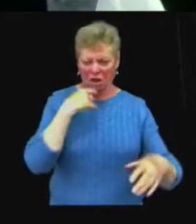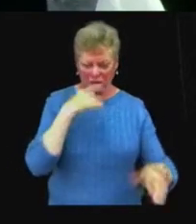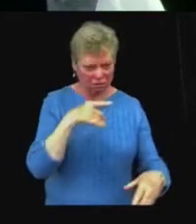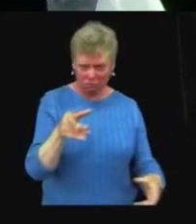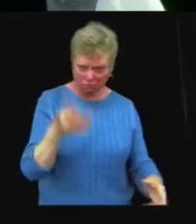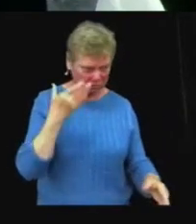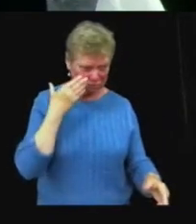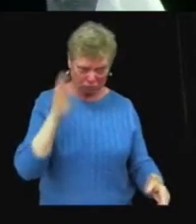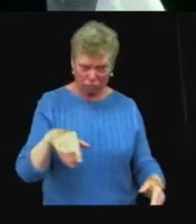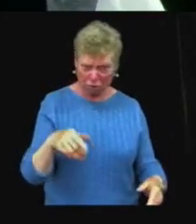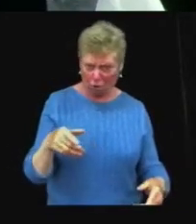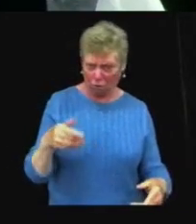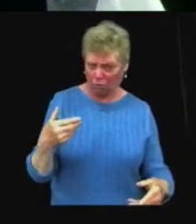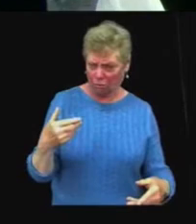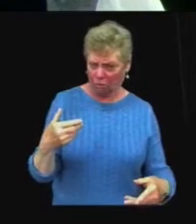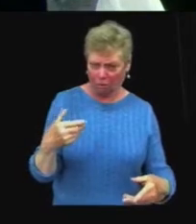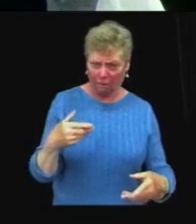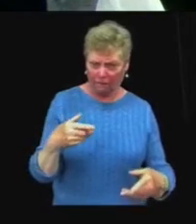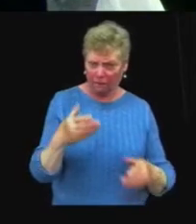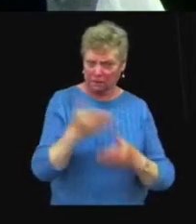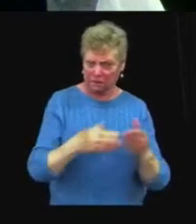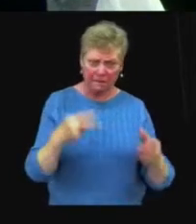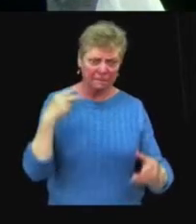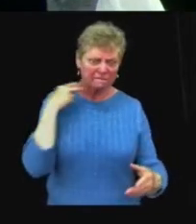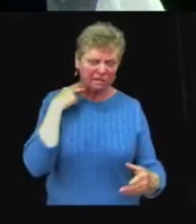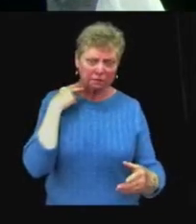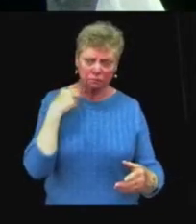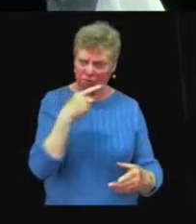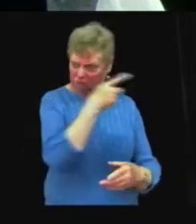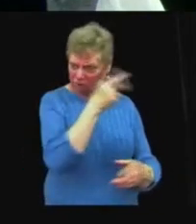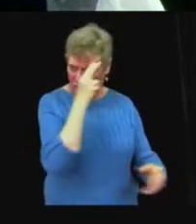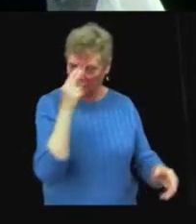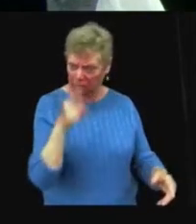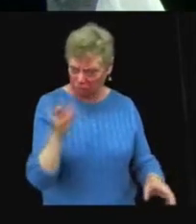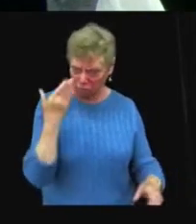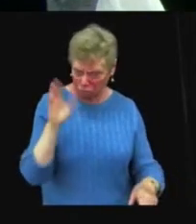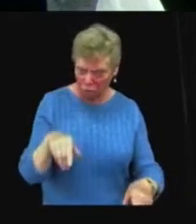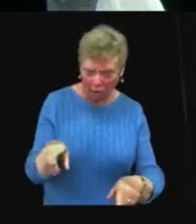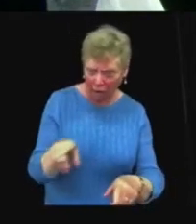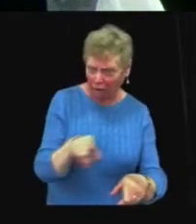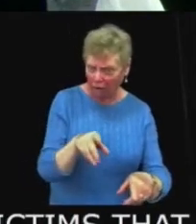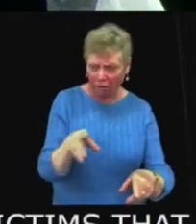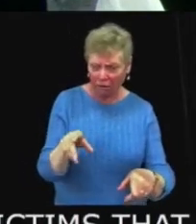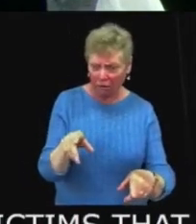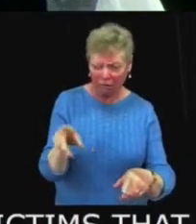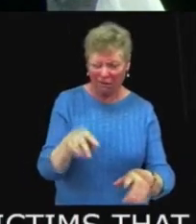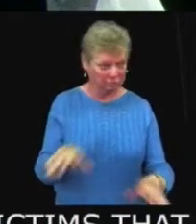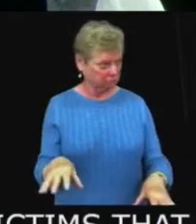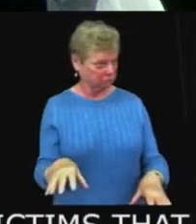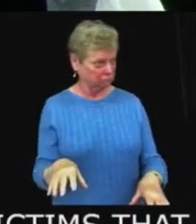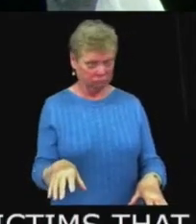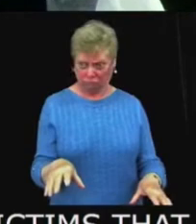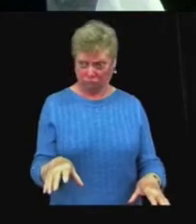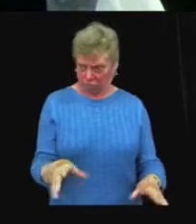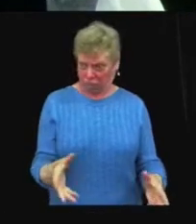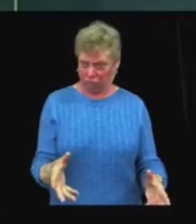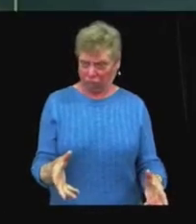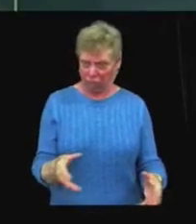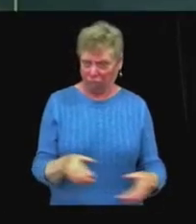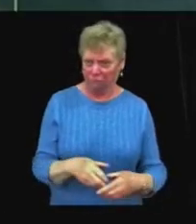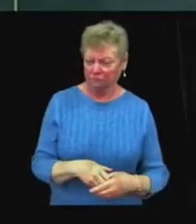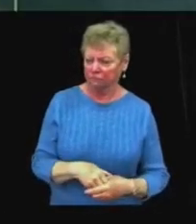some victims that are at the hospital? And it was news to everybody right then. So